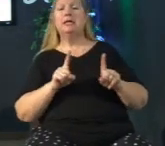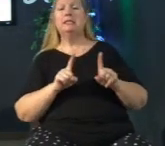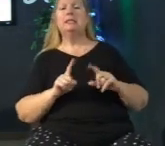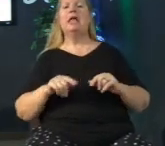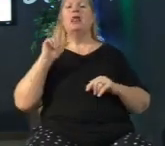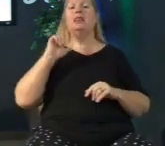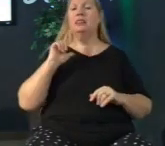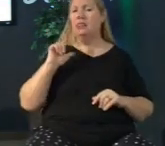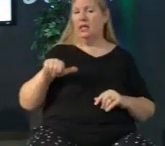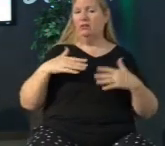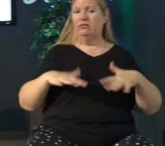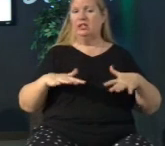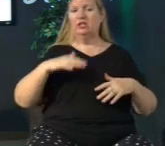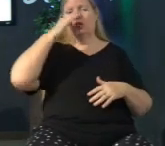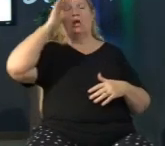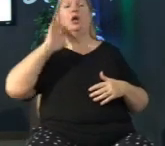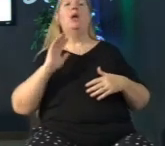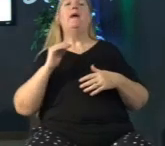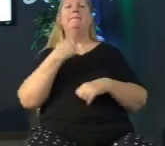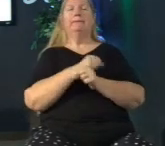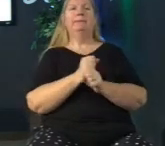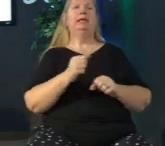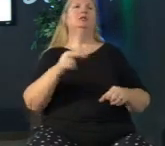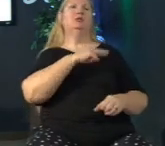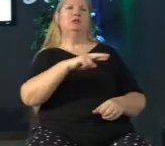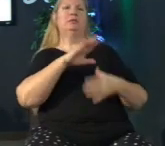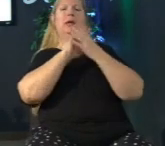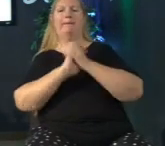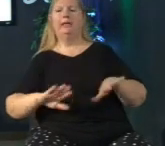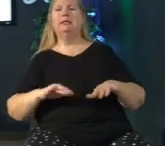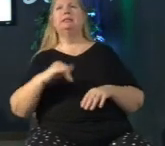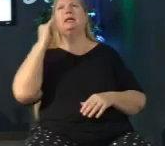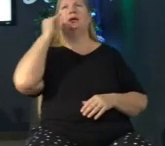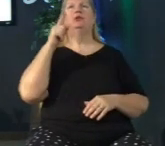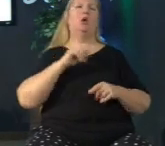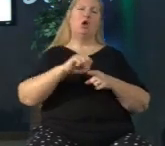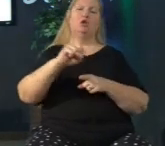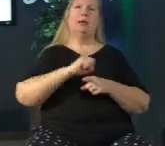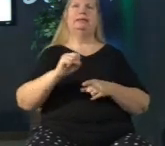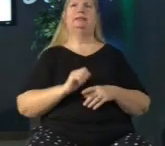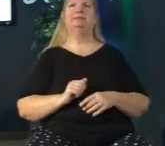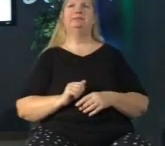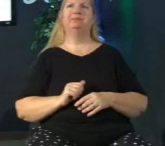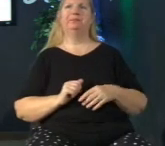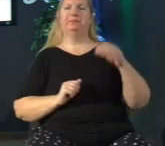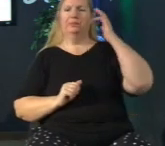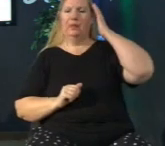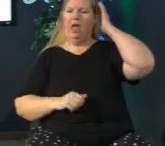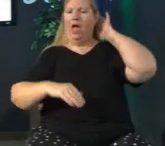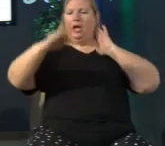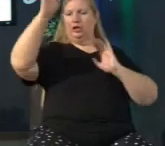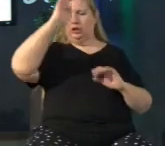harvest of righteousness and peace for those who have been trained by it may god add his